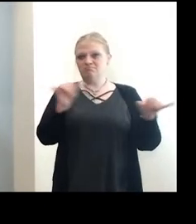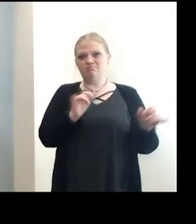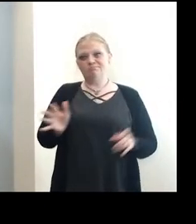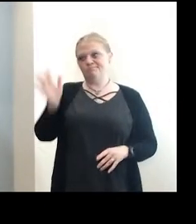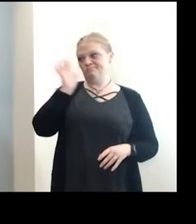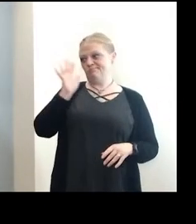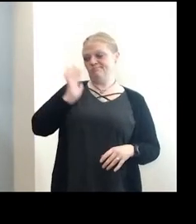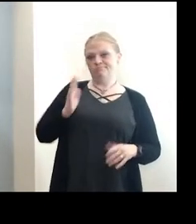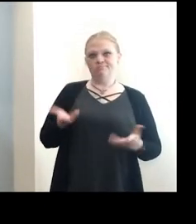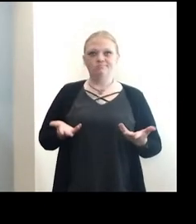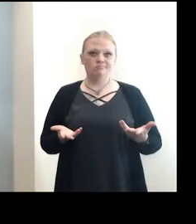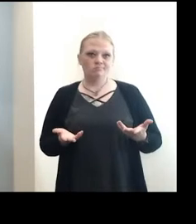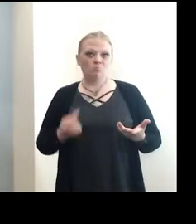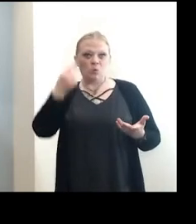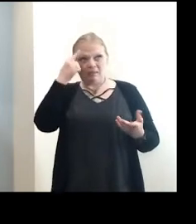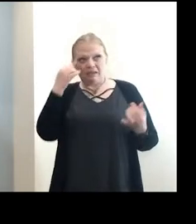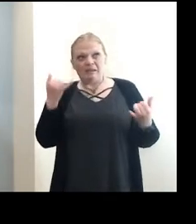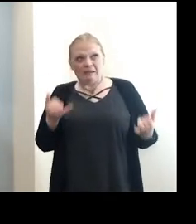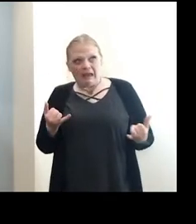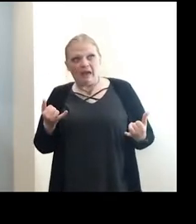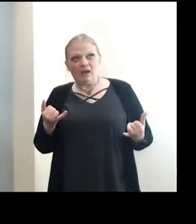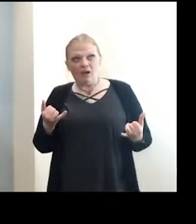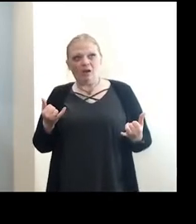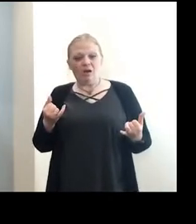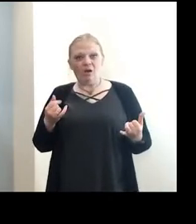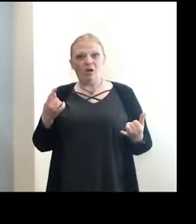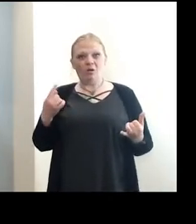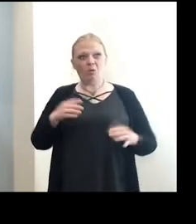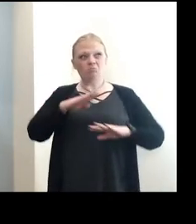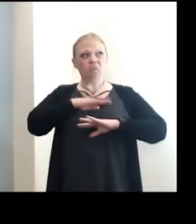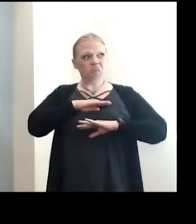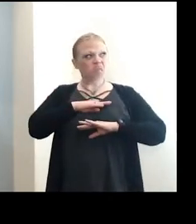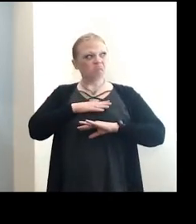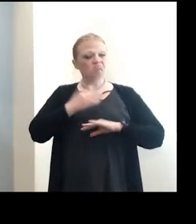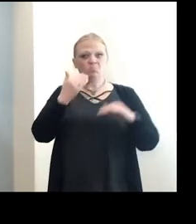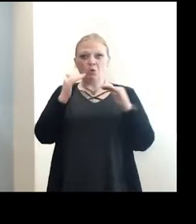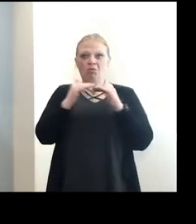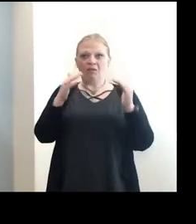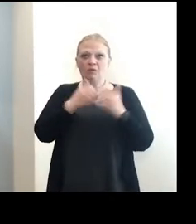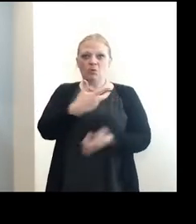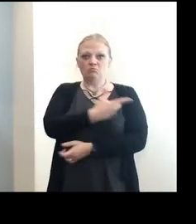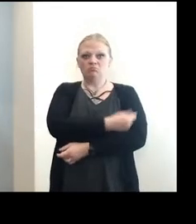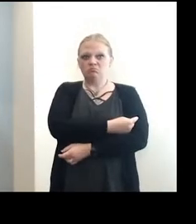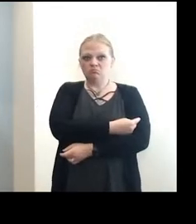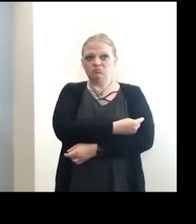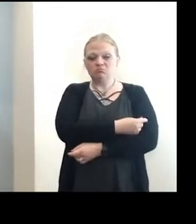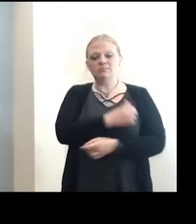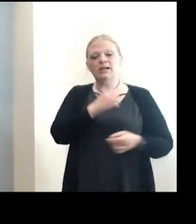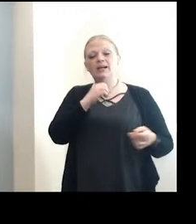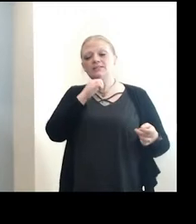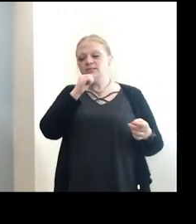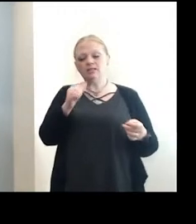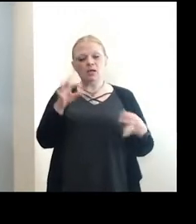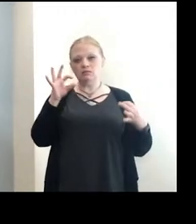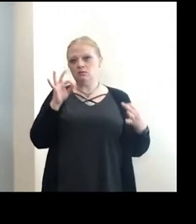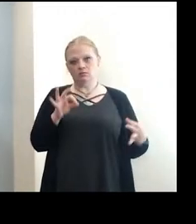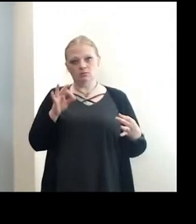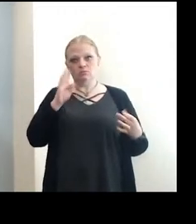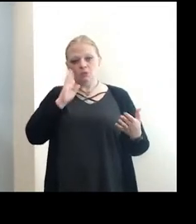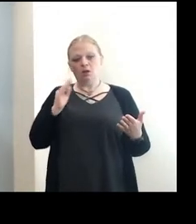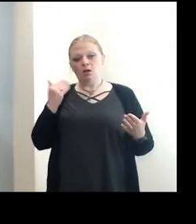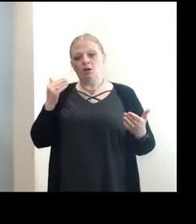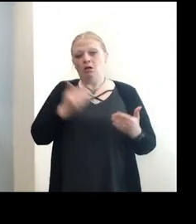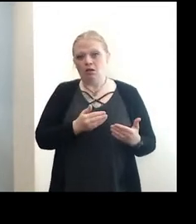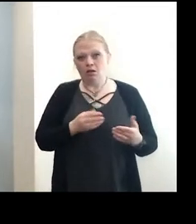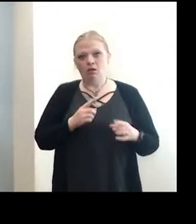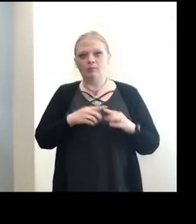previous weeks. We think now that we've reached a very good level with regards to vaccination. It's not where we need to be, we're getting there, but